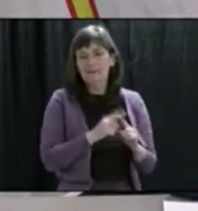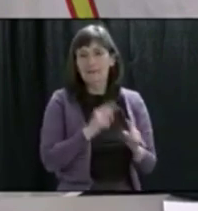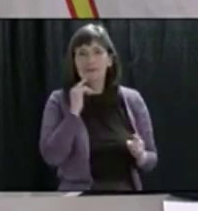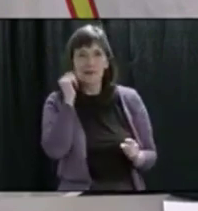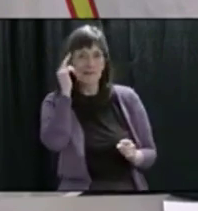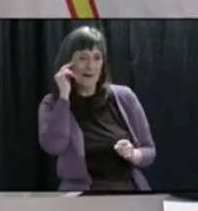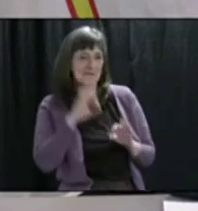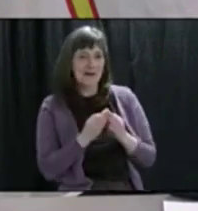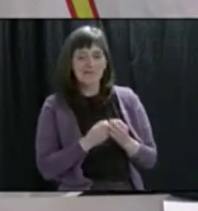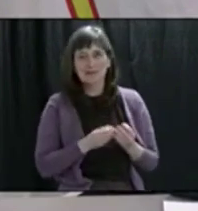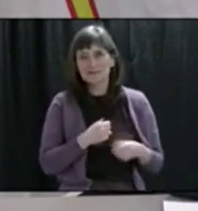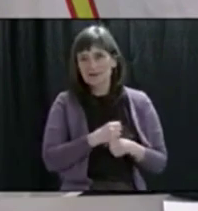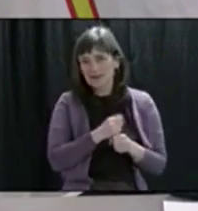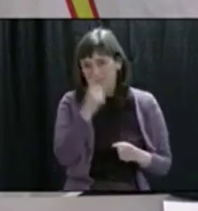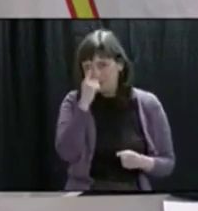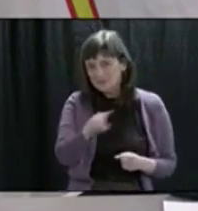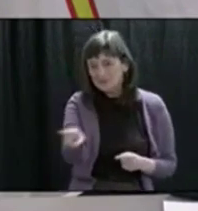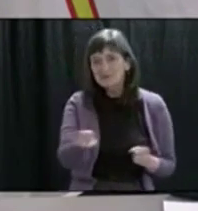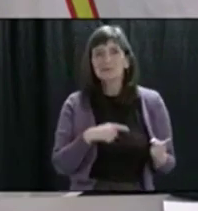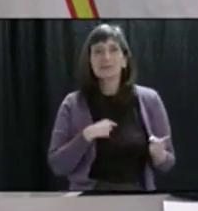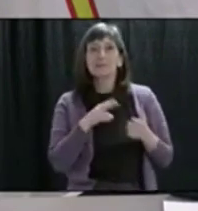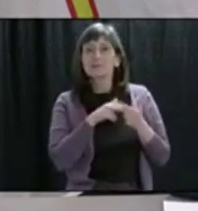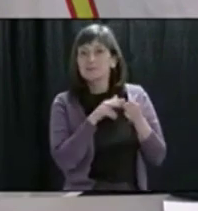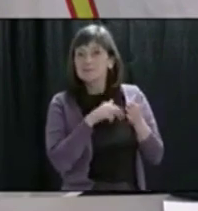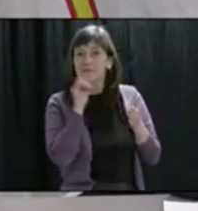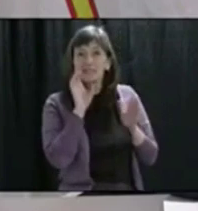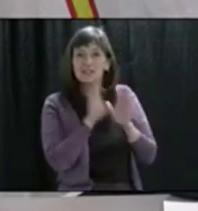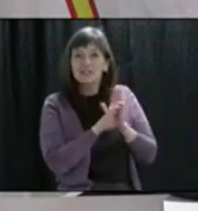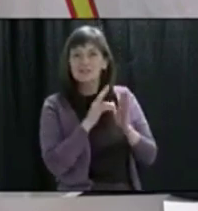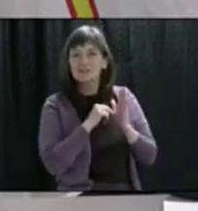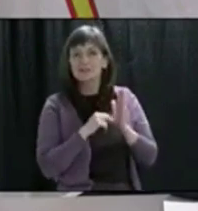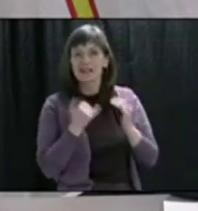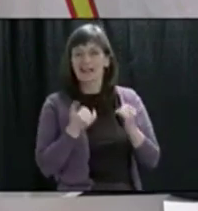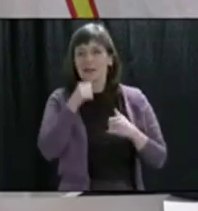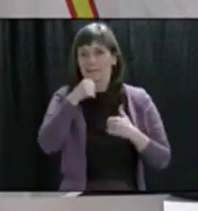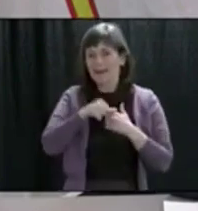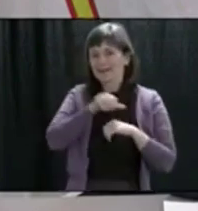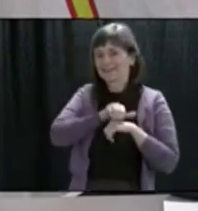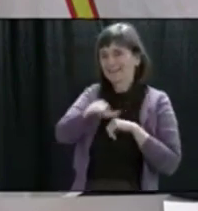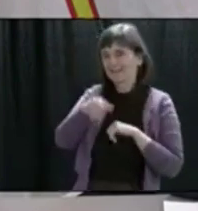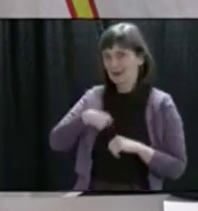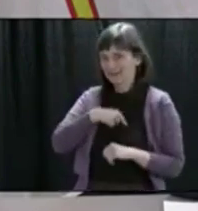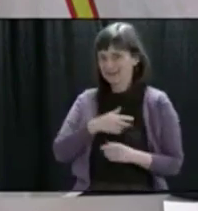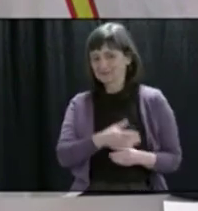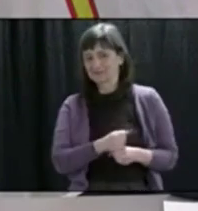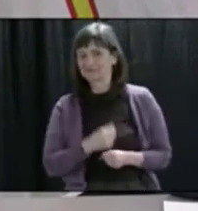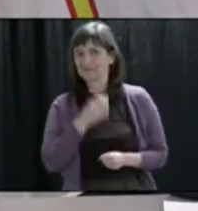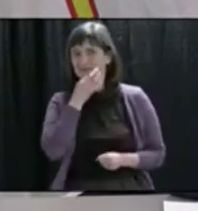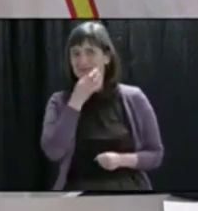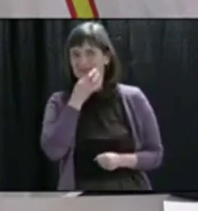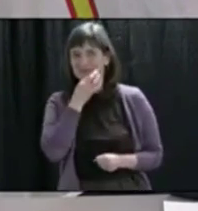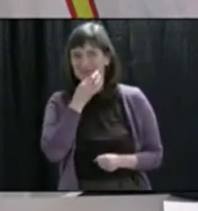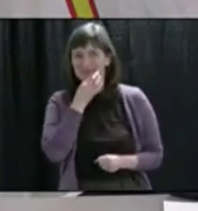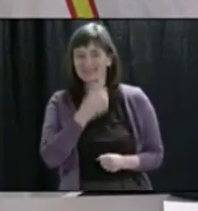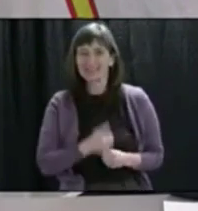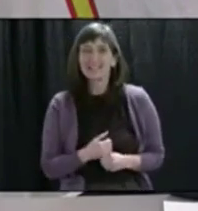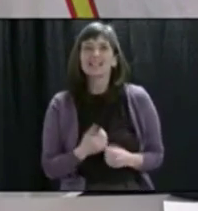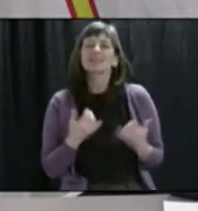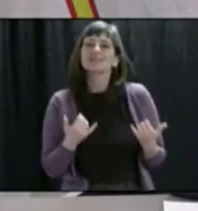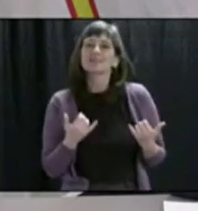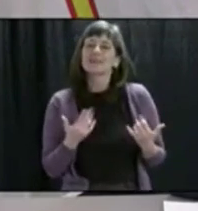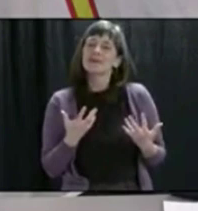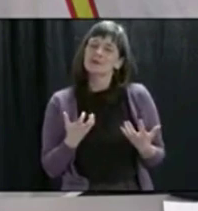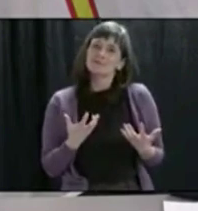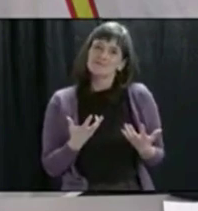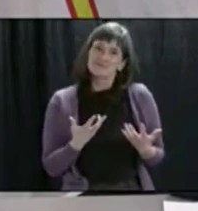painting pictures that are in the mail, I know. So I just want to say and take this opportunity to